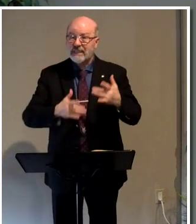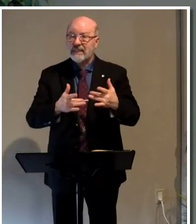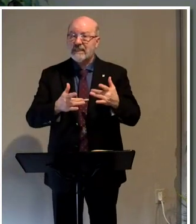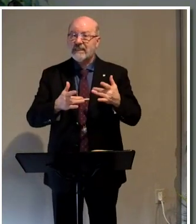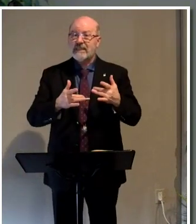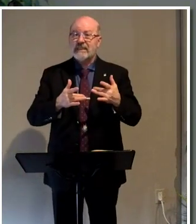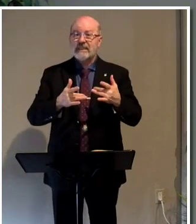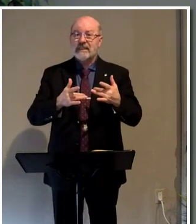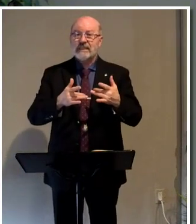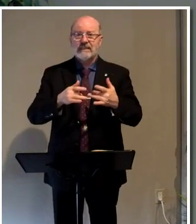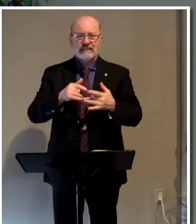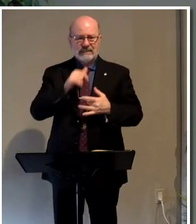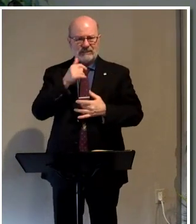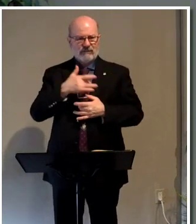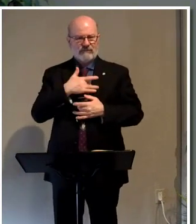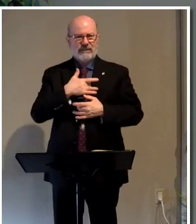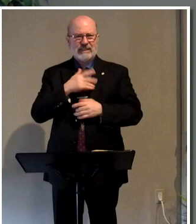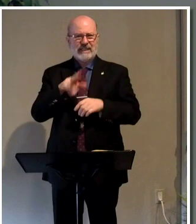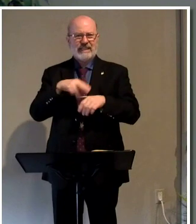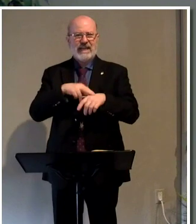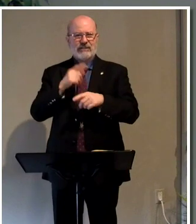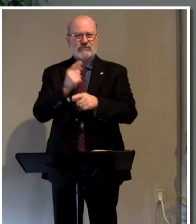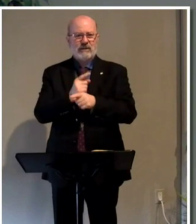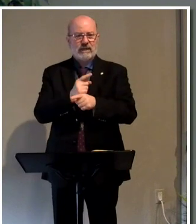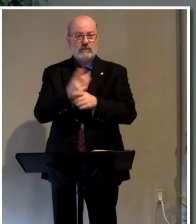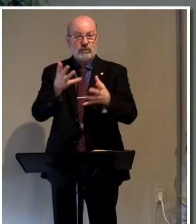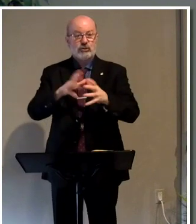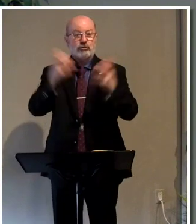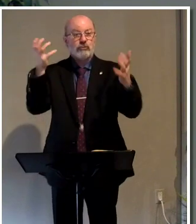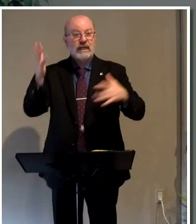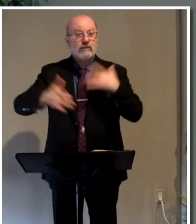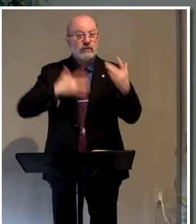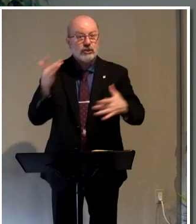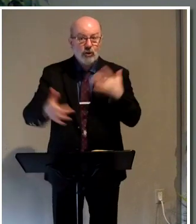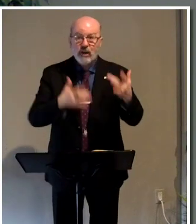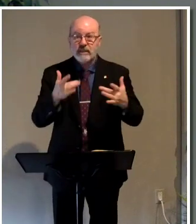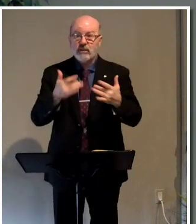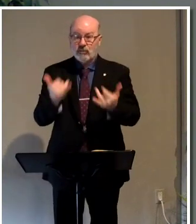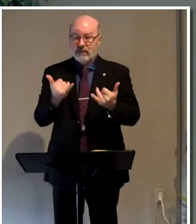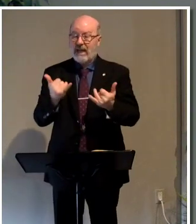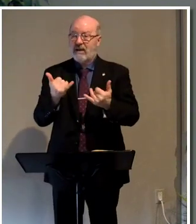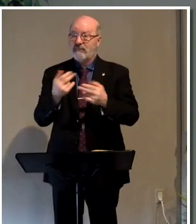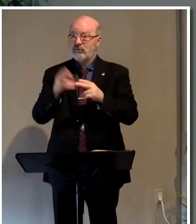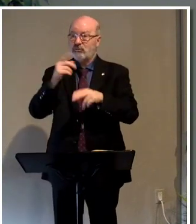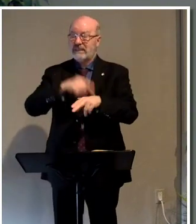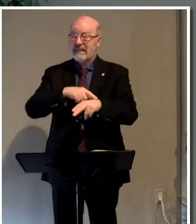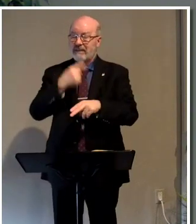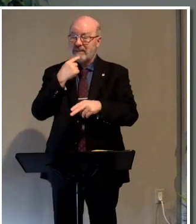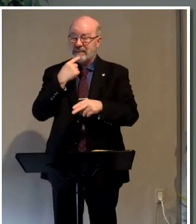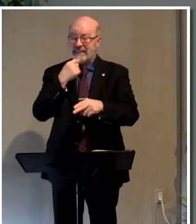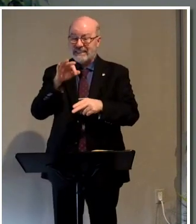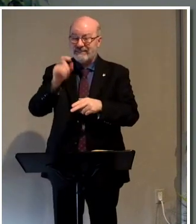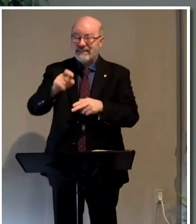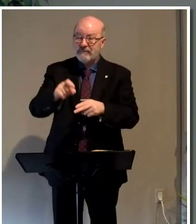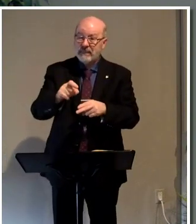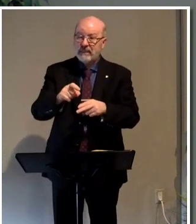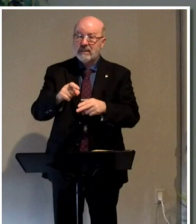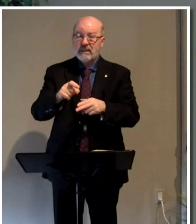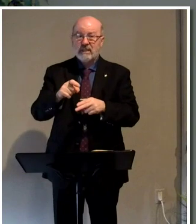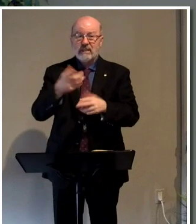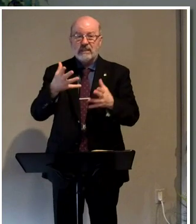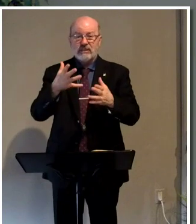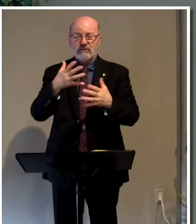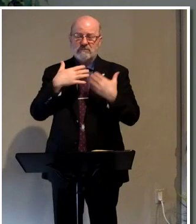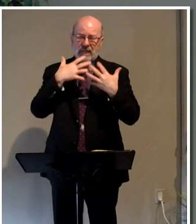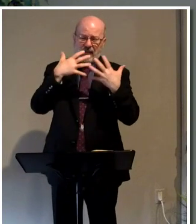doesn't seem to come so naturally. Right. Wherein ye greatly rejoice, though now for a season, he says, if need be, you are in